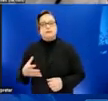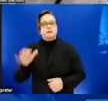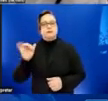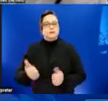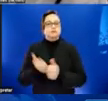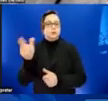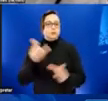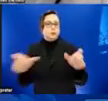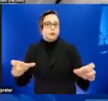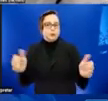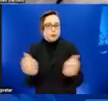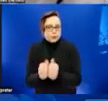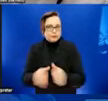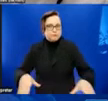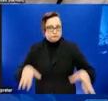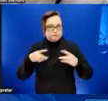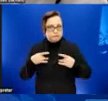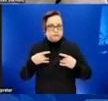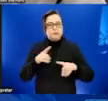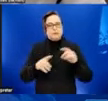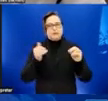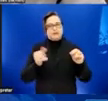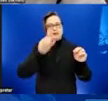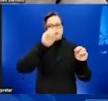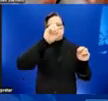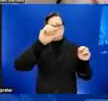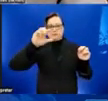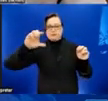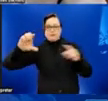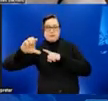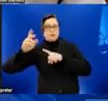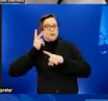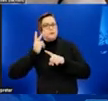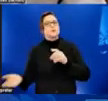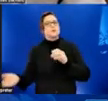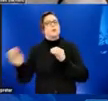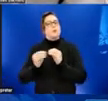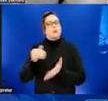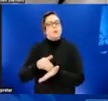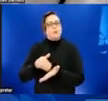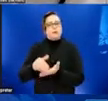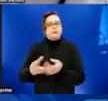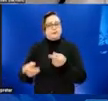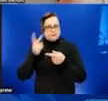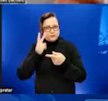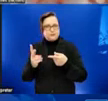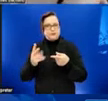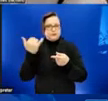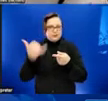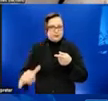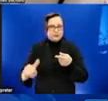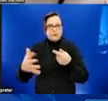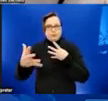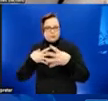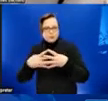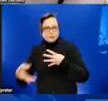diagnosed. Yet a growing portion of the outbreak, as seen in the yellow, gray, and burnt orange parts of